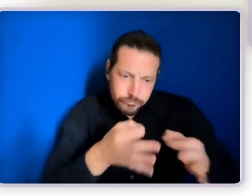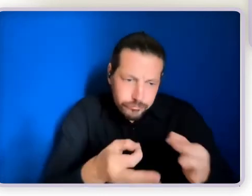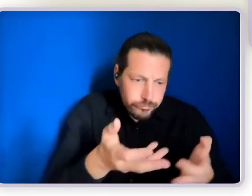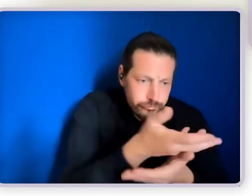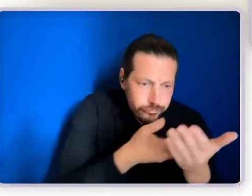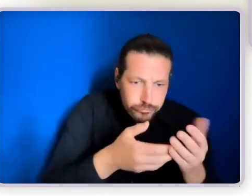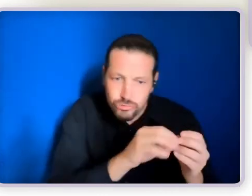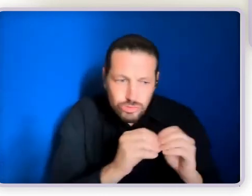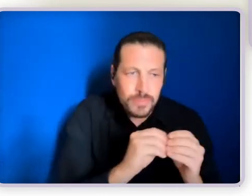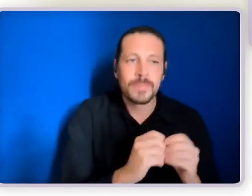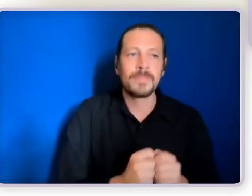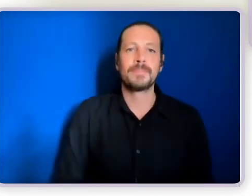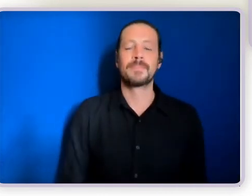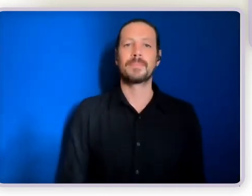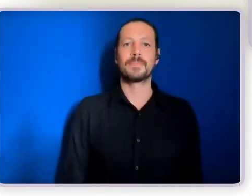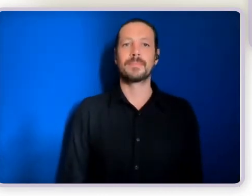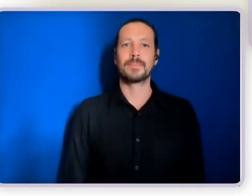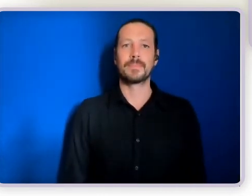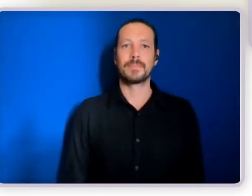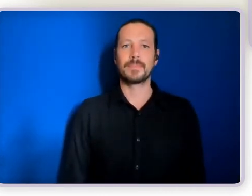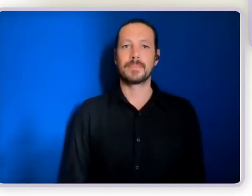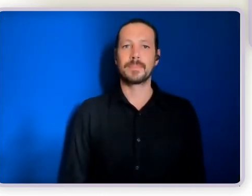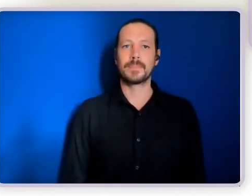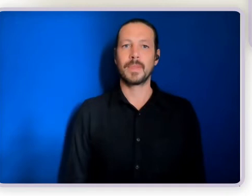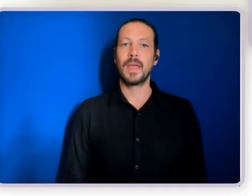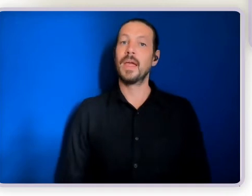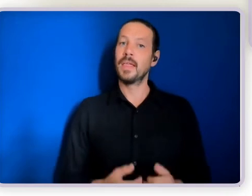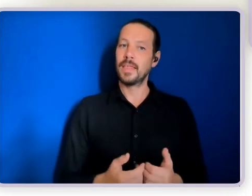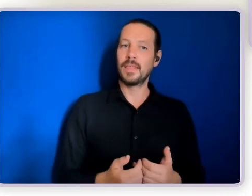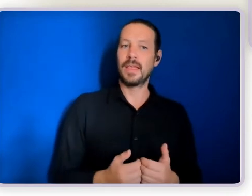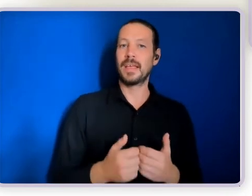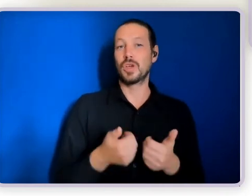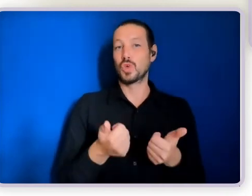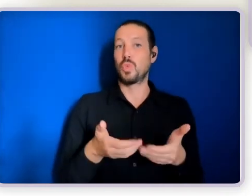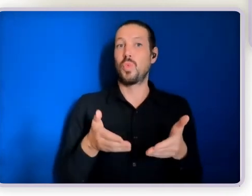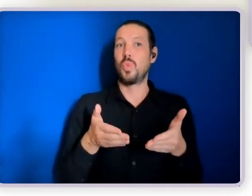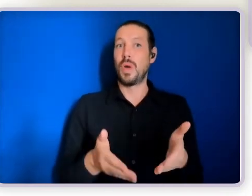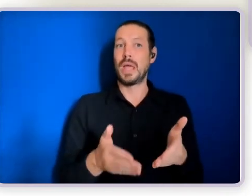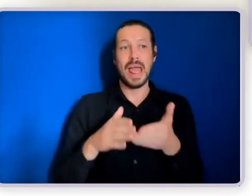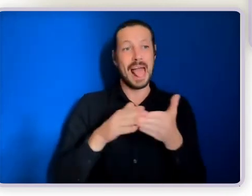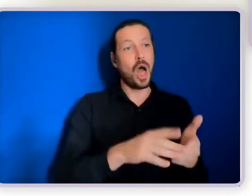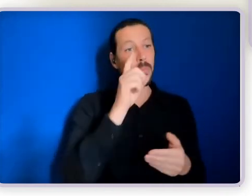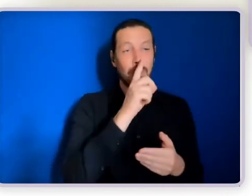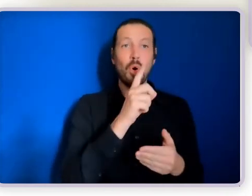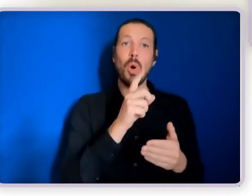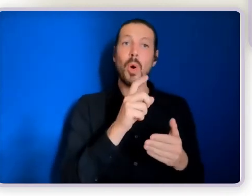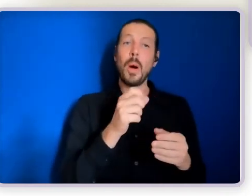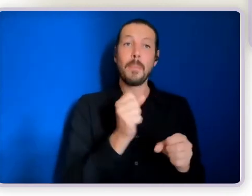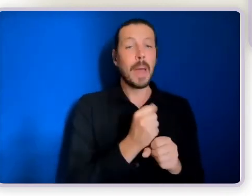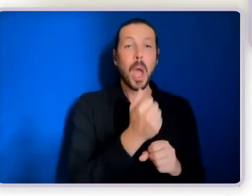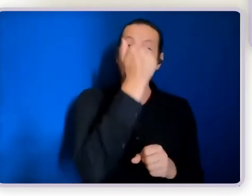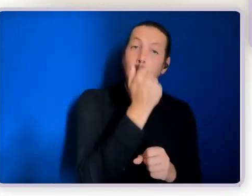certainly are a very real way for people to be assisted with making day-to-day decisions and also big life decisions